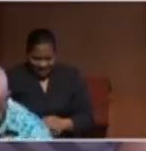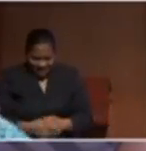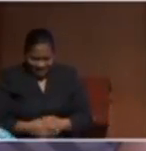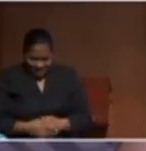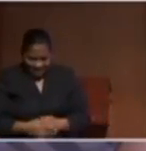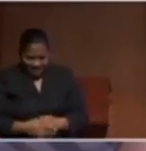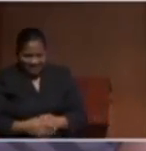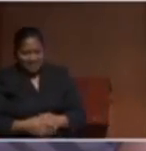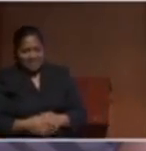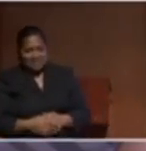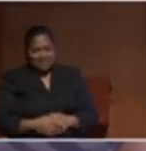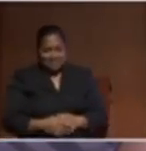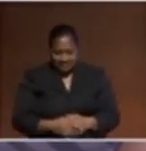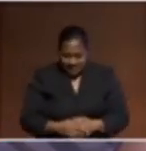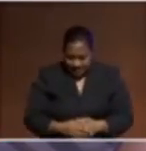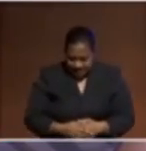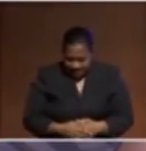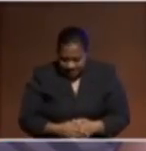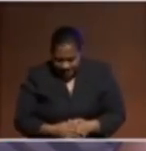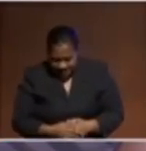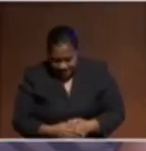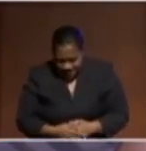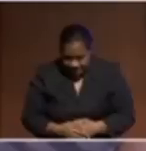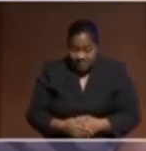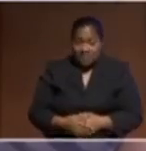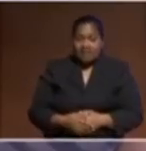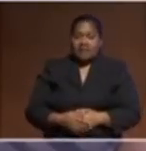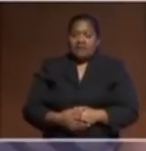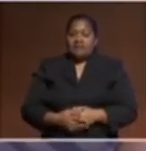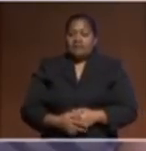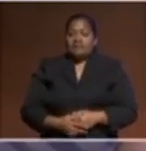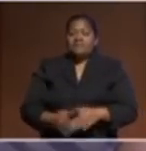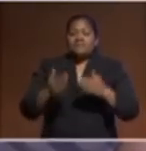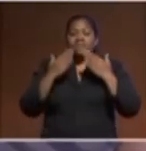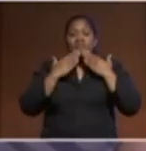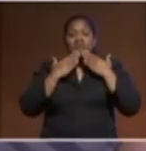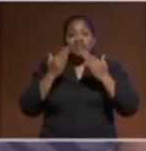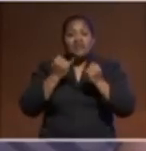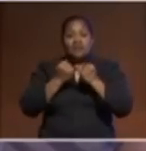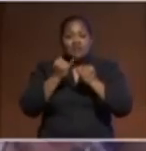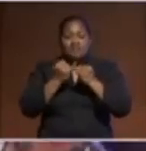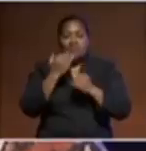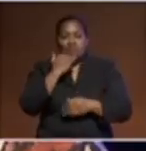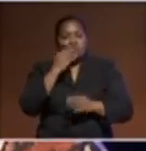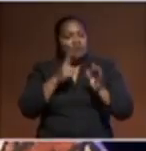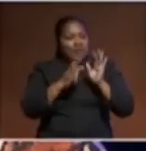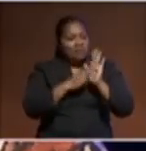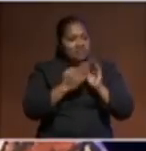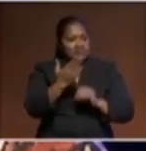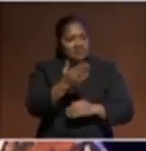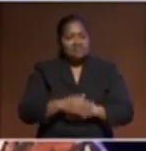Thank you very much, Prime Minister, for those inspiring words.